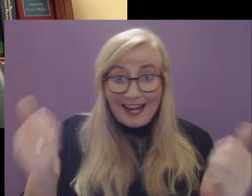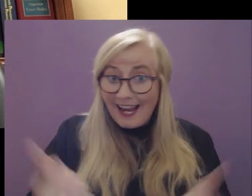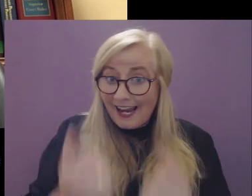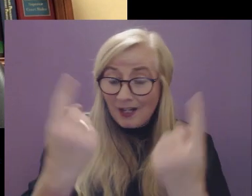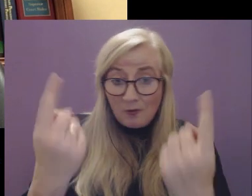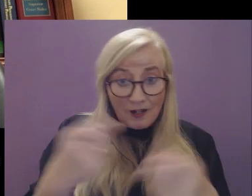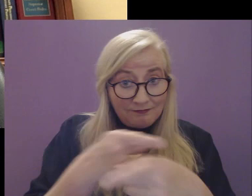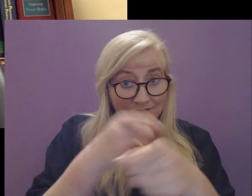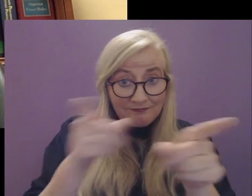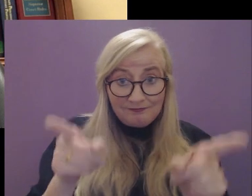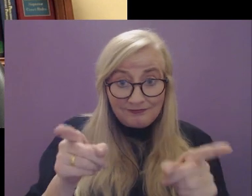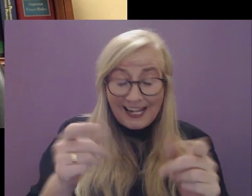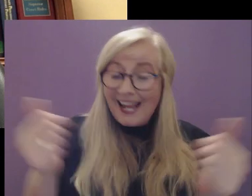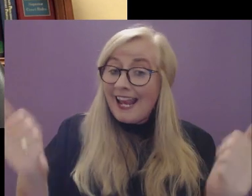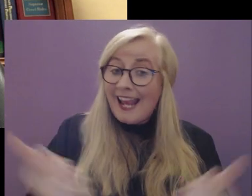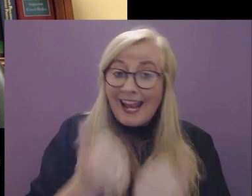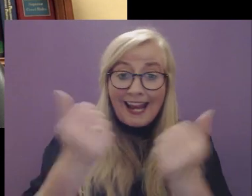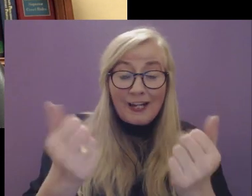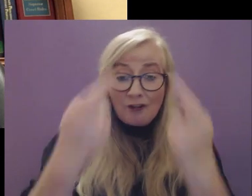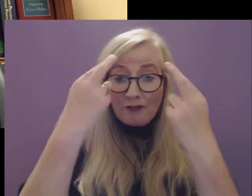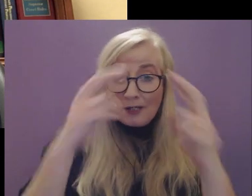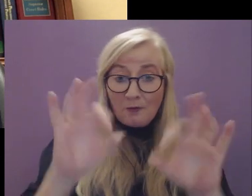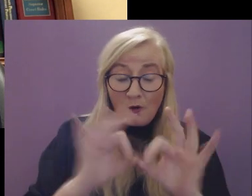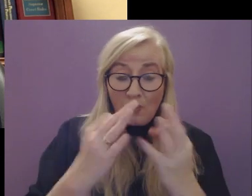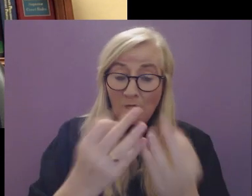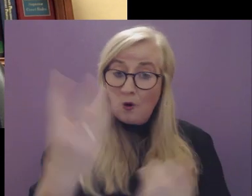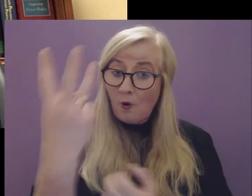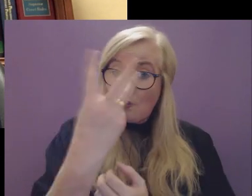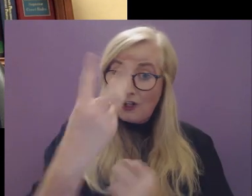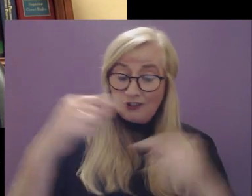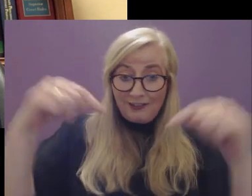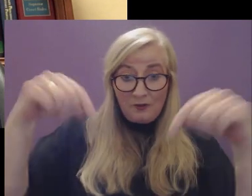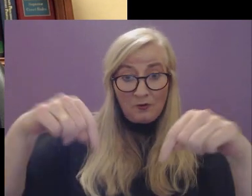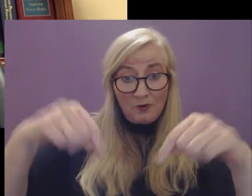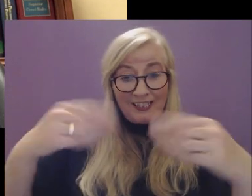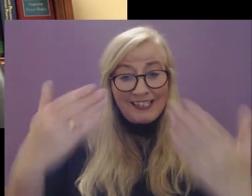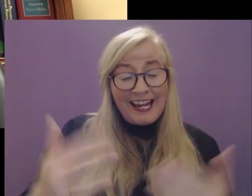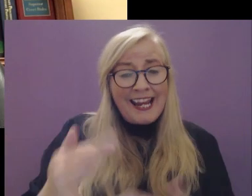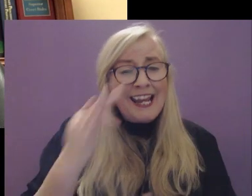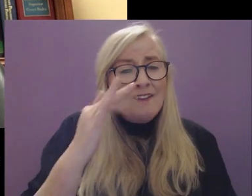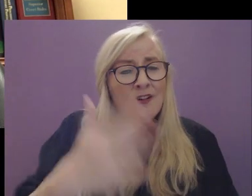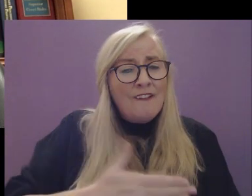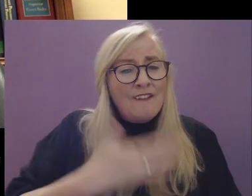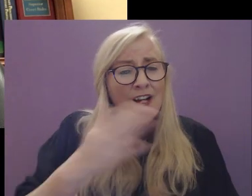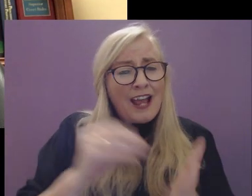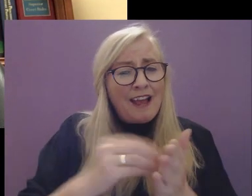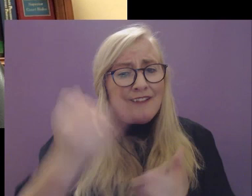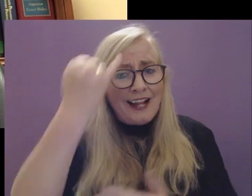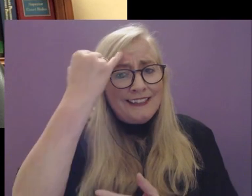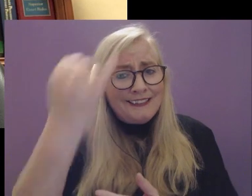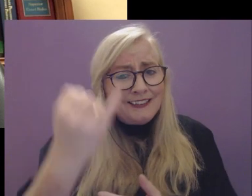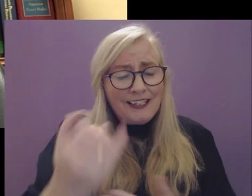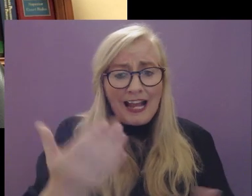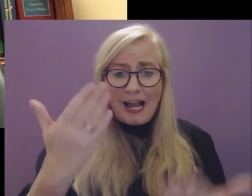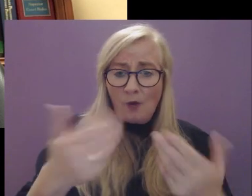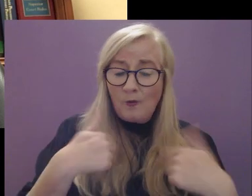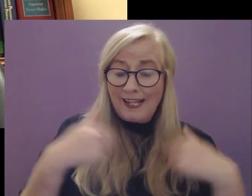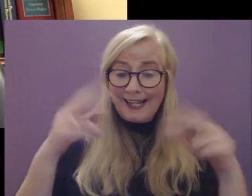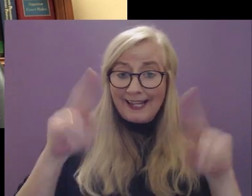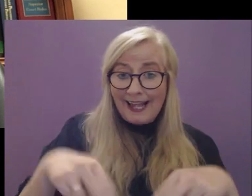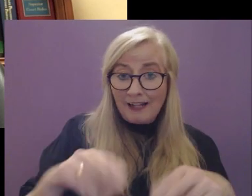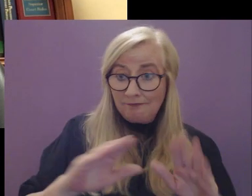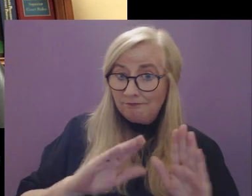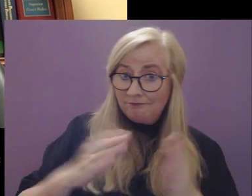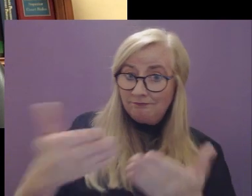any individual or any representative group watching today's proceedings who feel they have ideas as to how we,